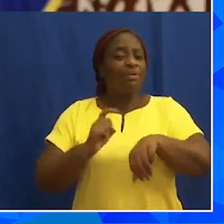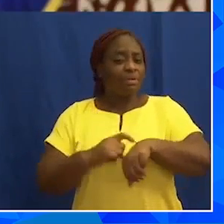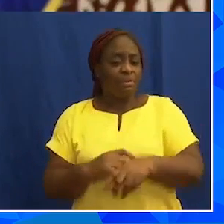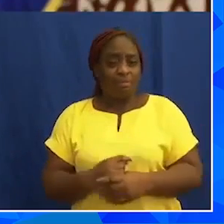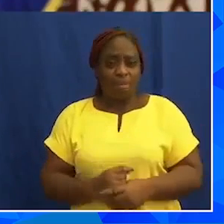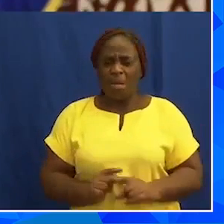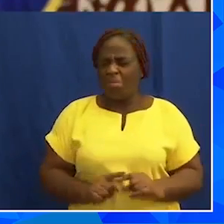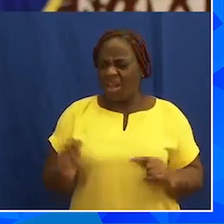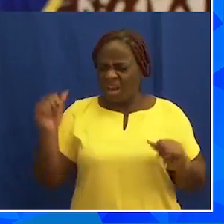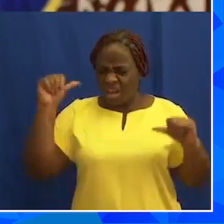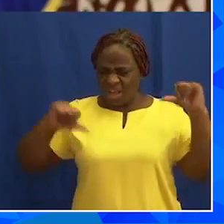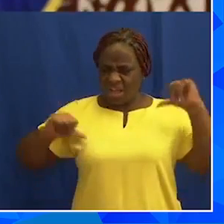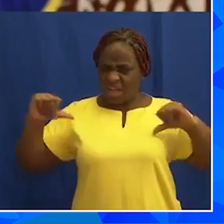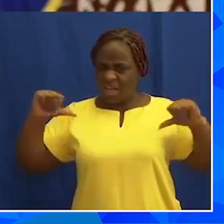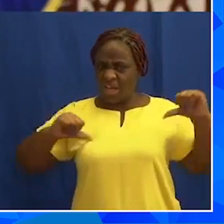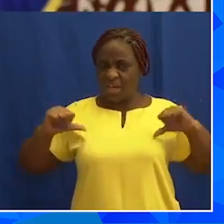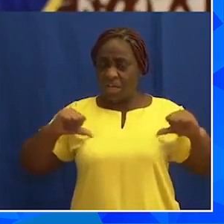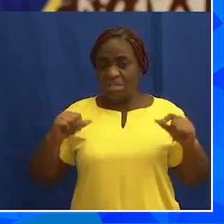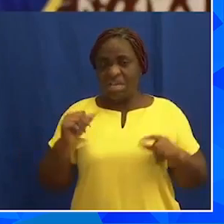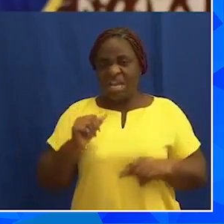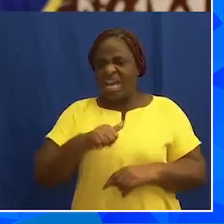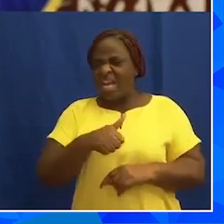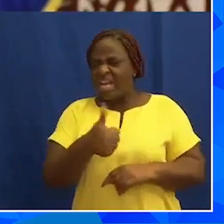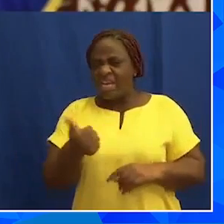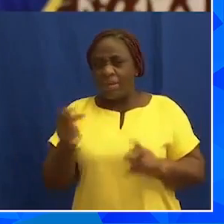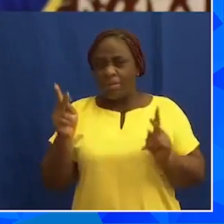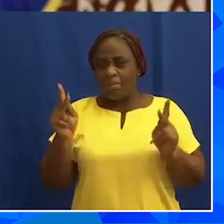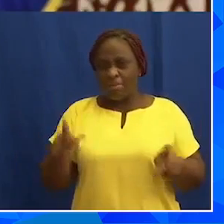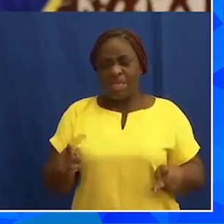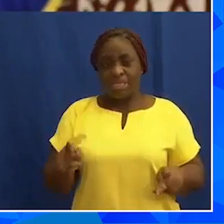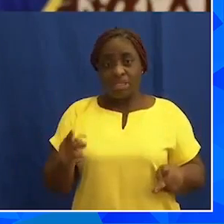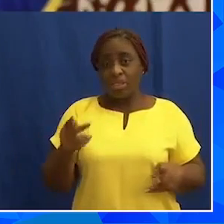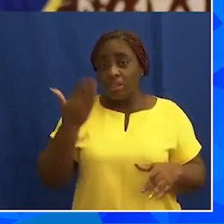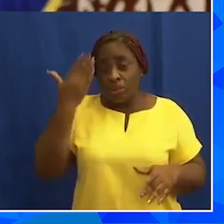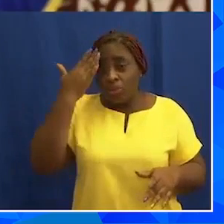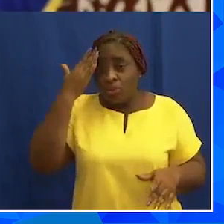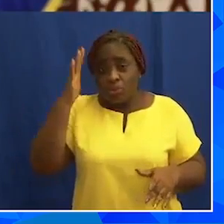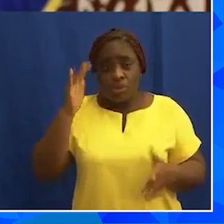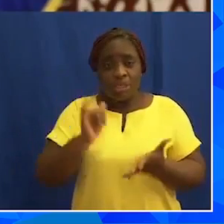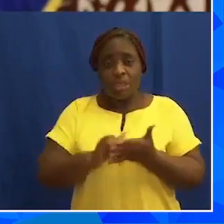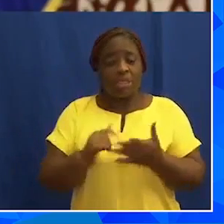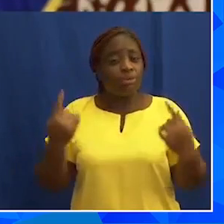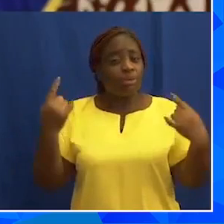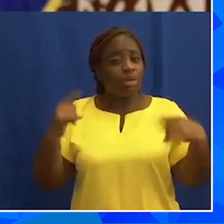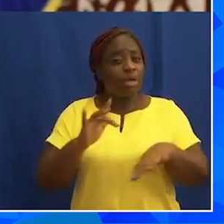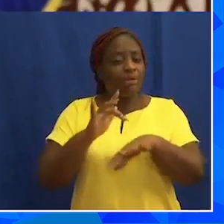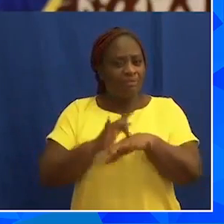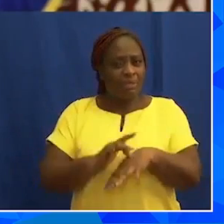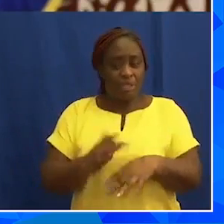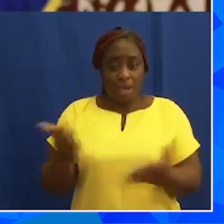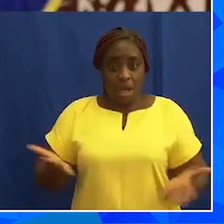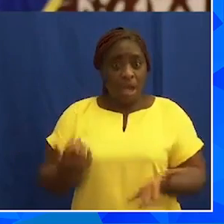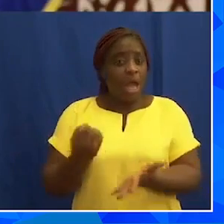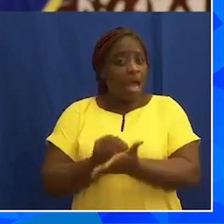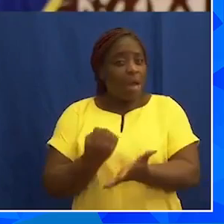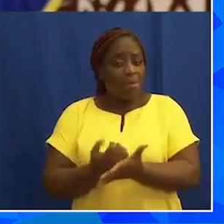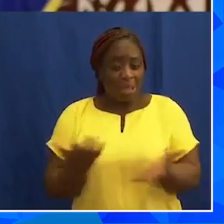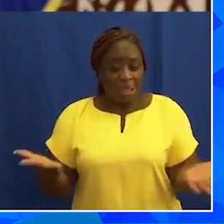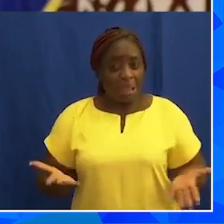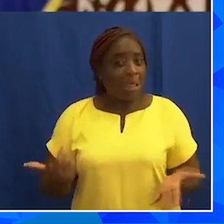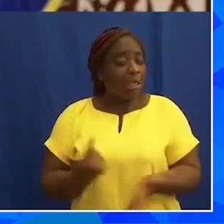But I doubt that anyone imagined the extent of the damage. Our economy here in Ghana,